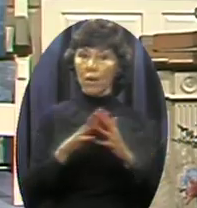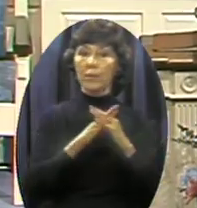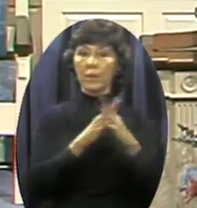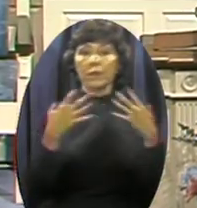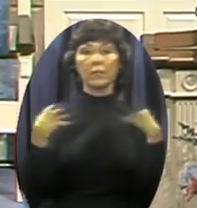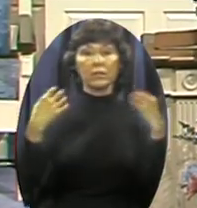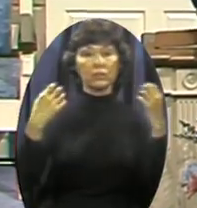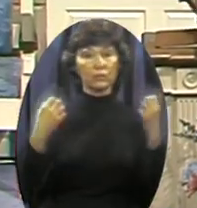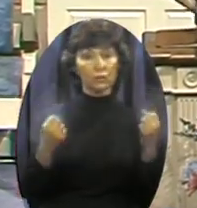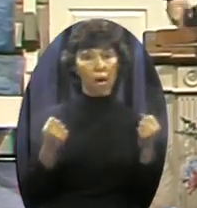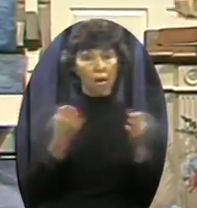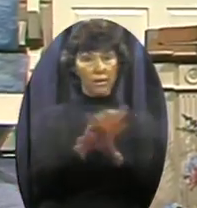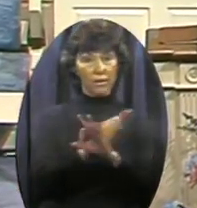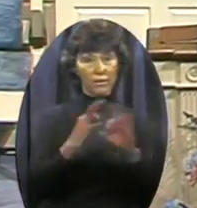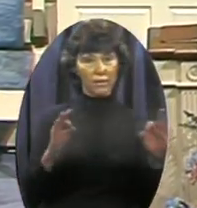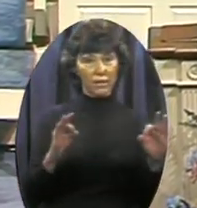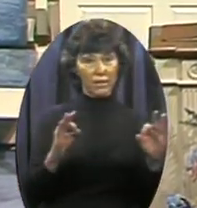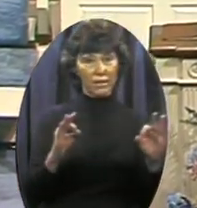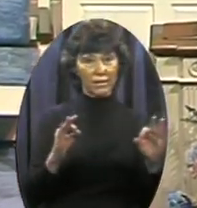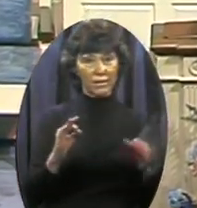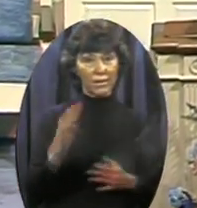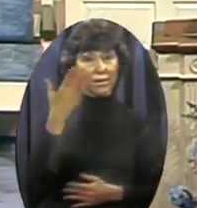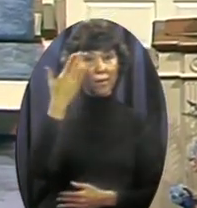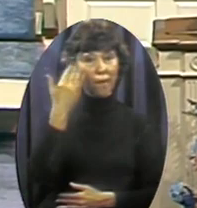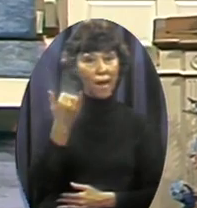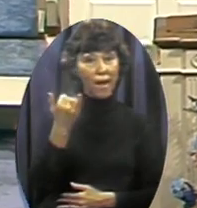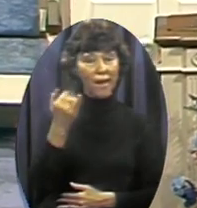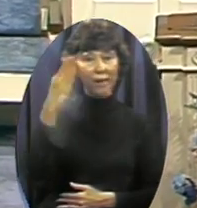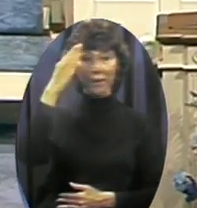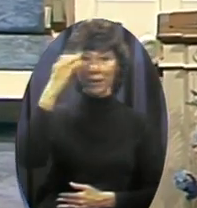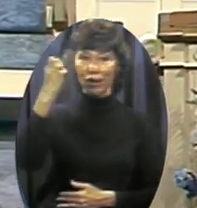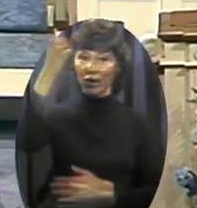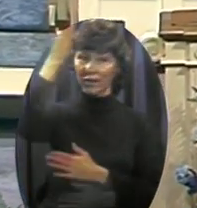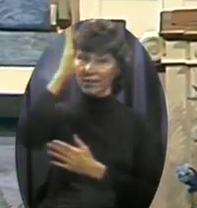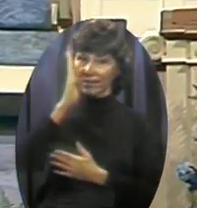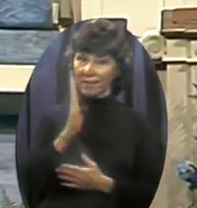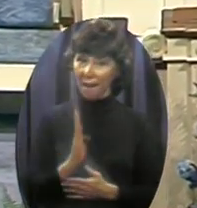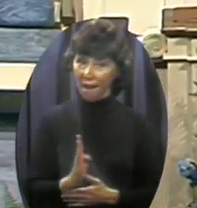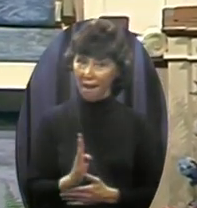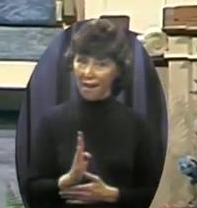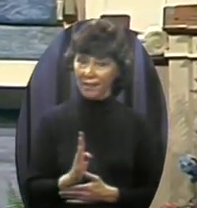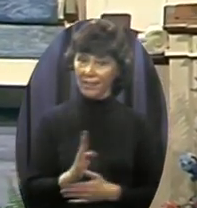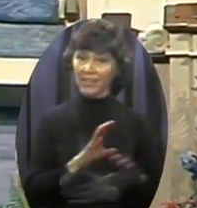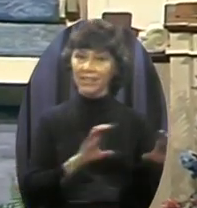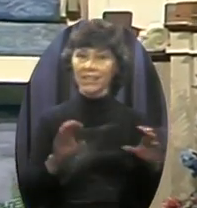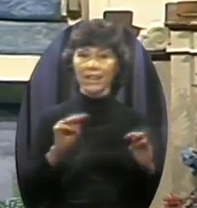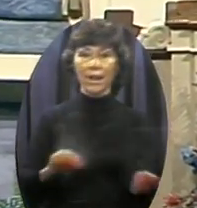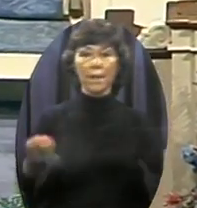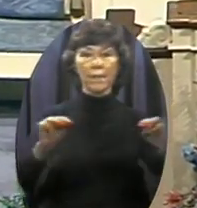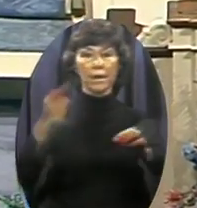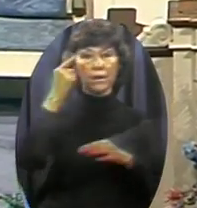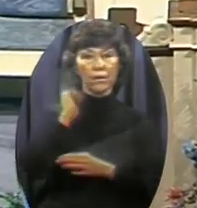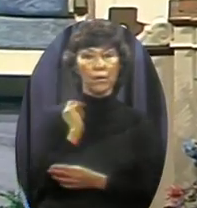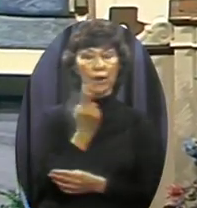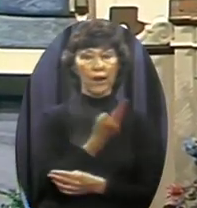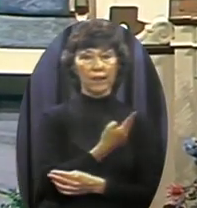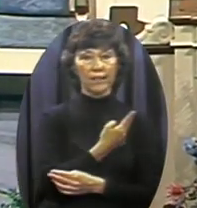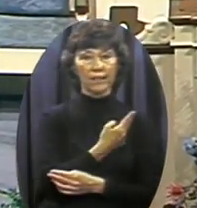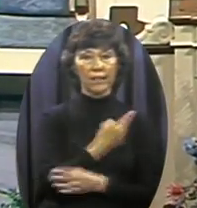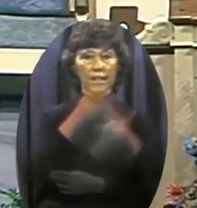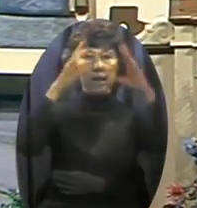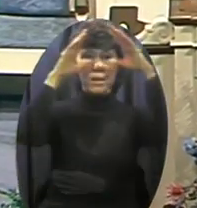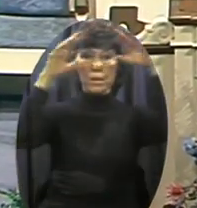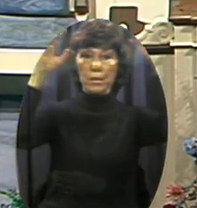It's going to be because God performed a miracle for us The president speaks of the window of vulnerability We are weaker than the Soviets are right now